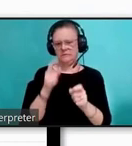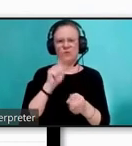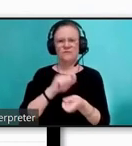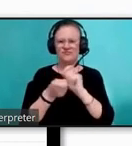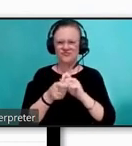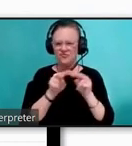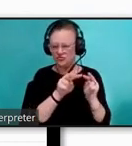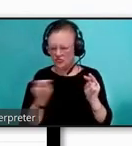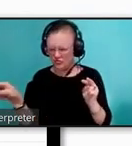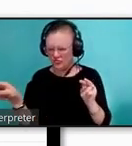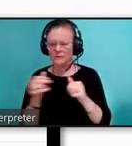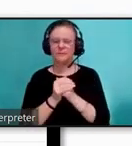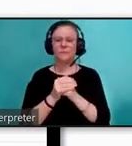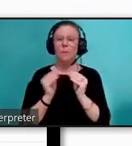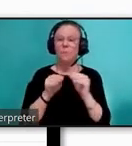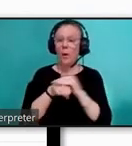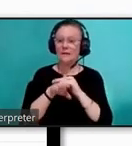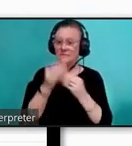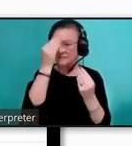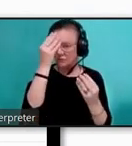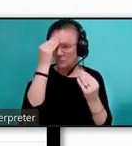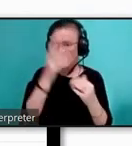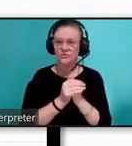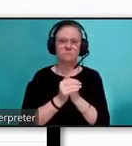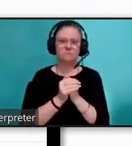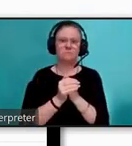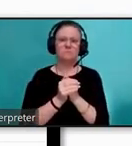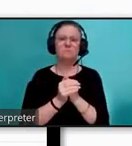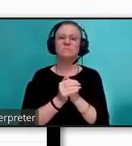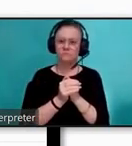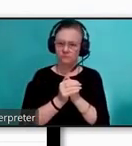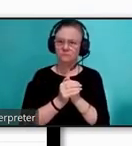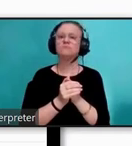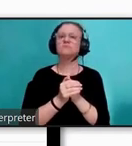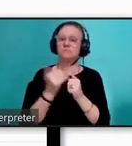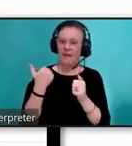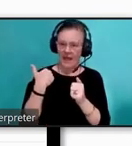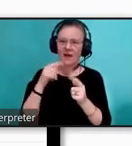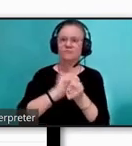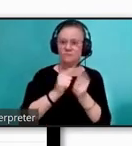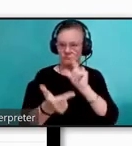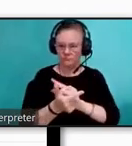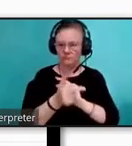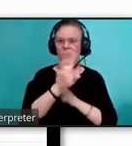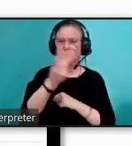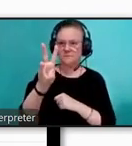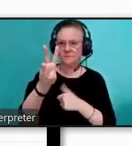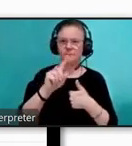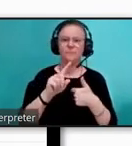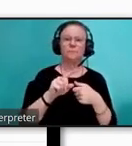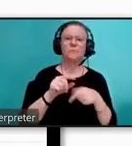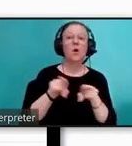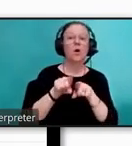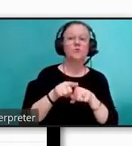To improve access to information and updates, TARTA does offer some translation services including over-the